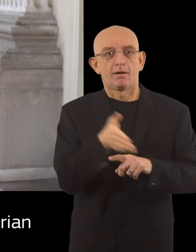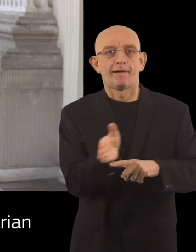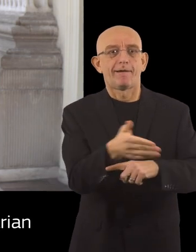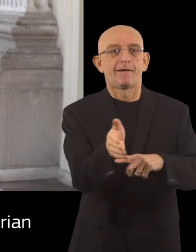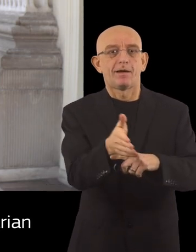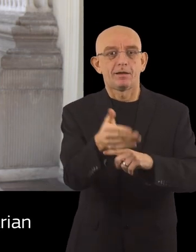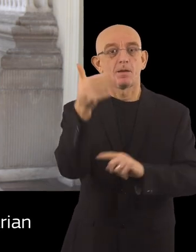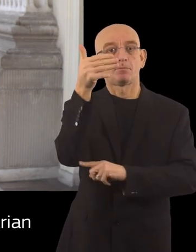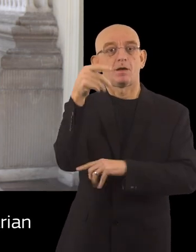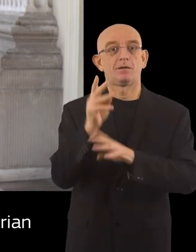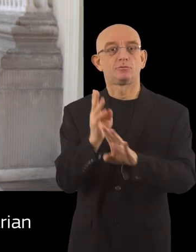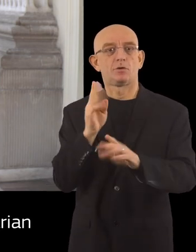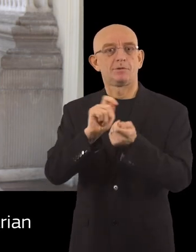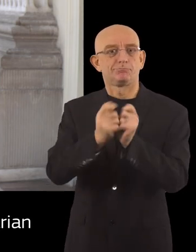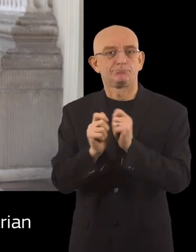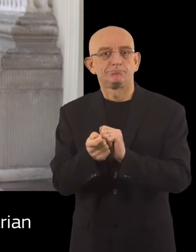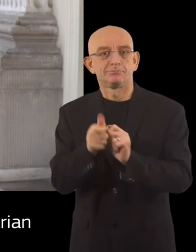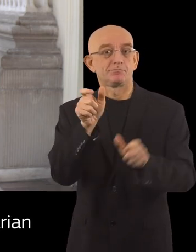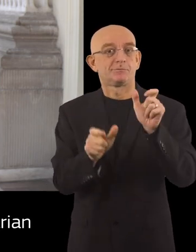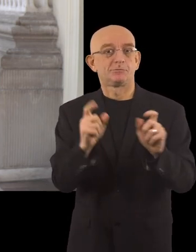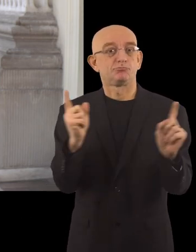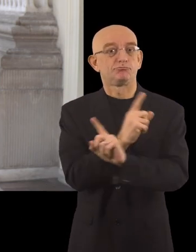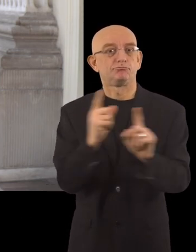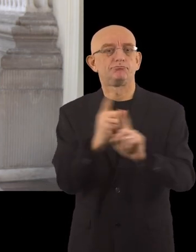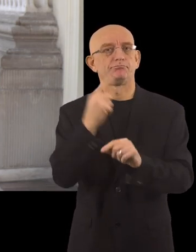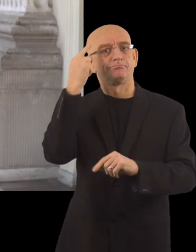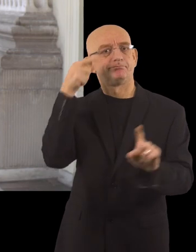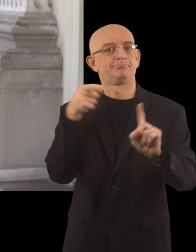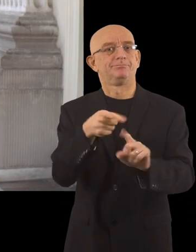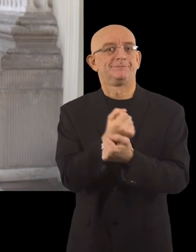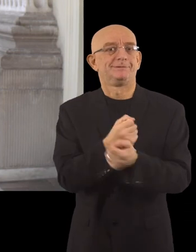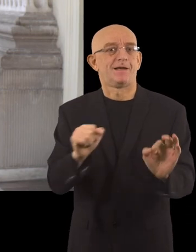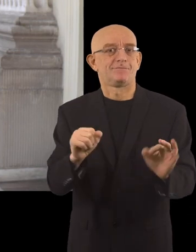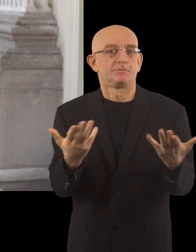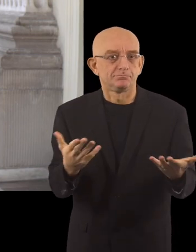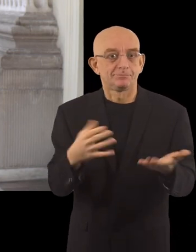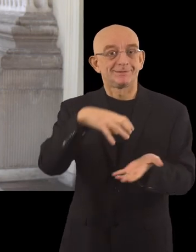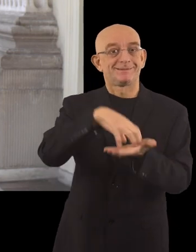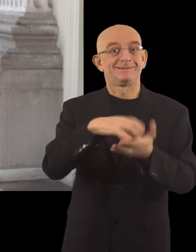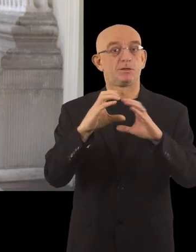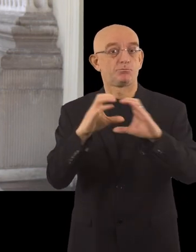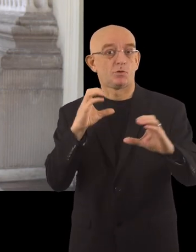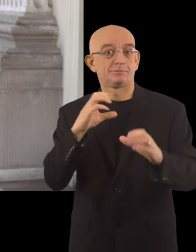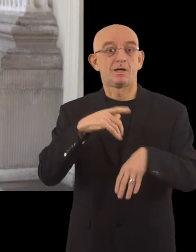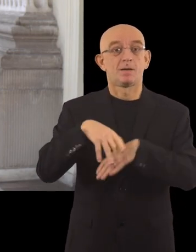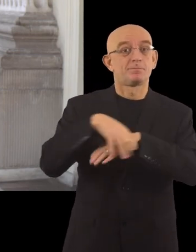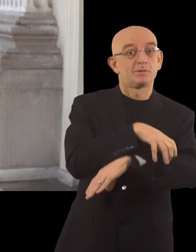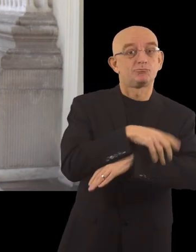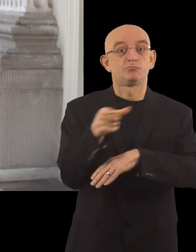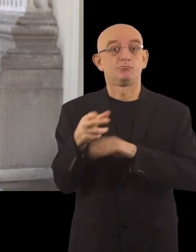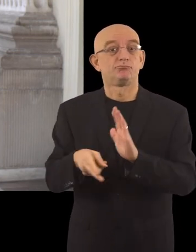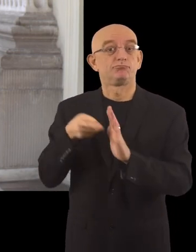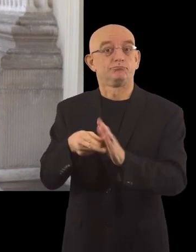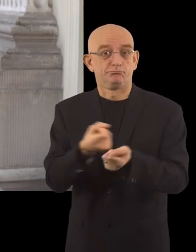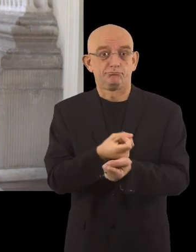We will be able deploy busses. The busses, metro and the road are already